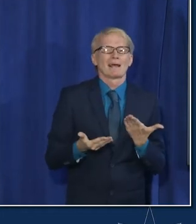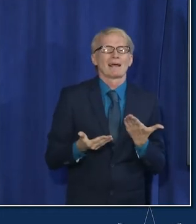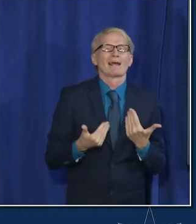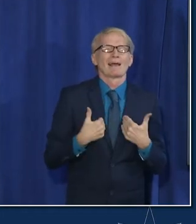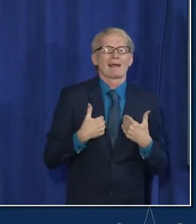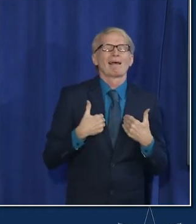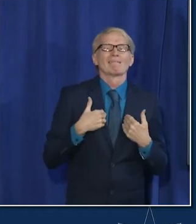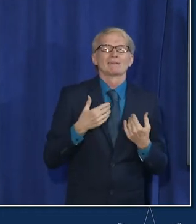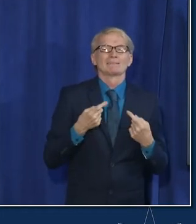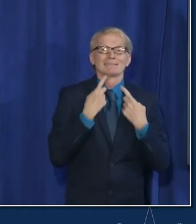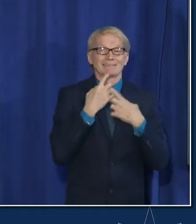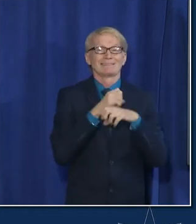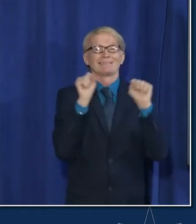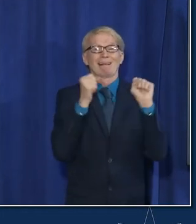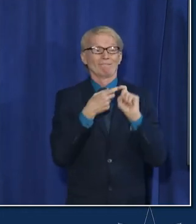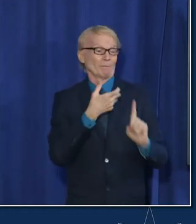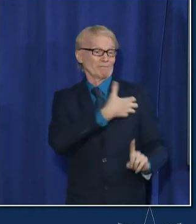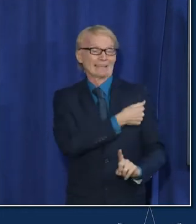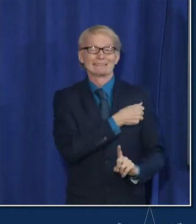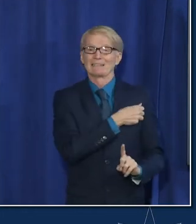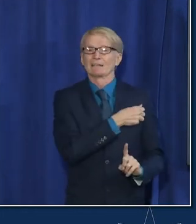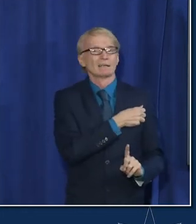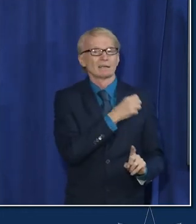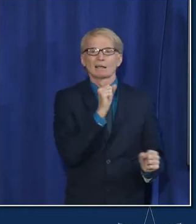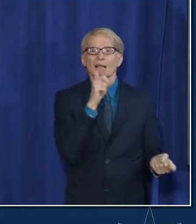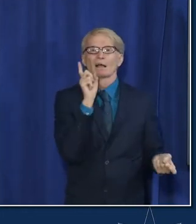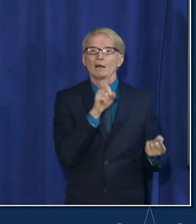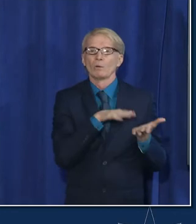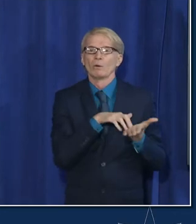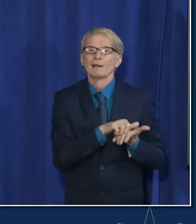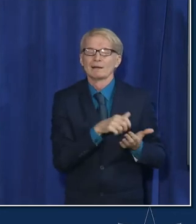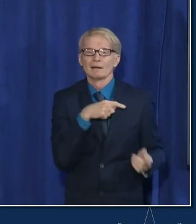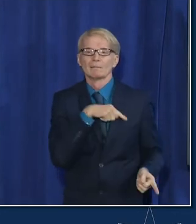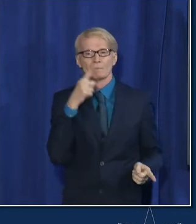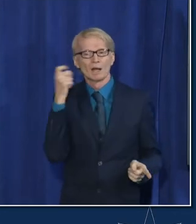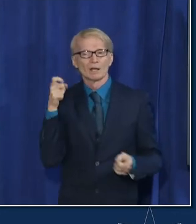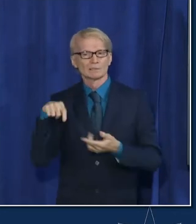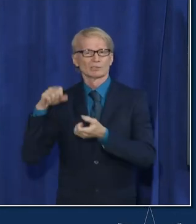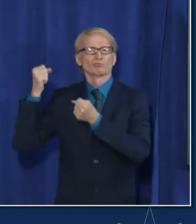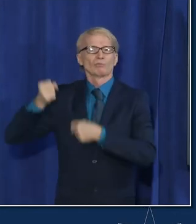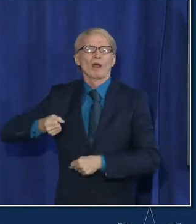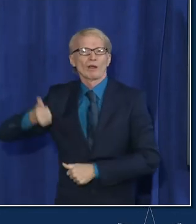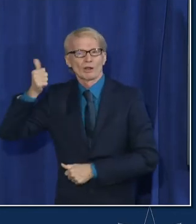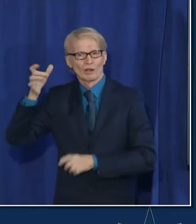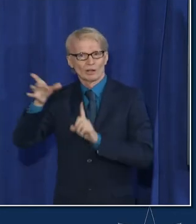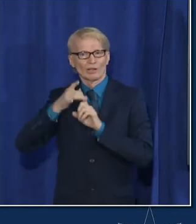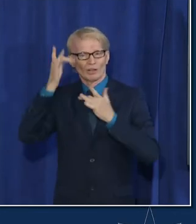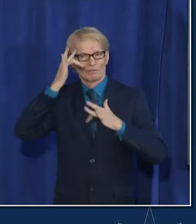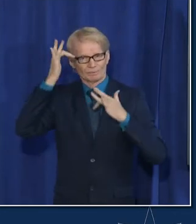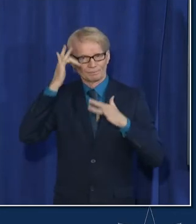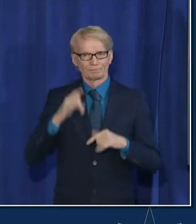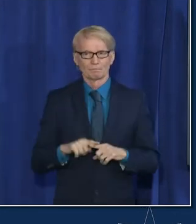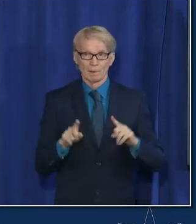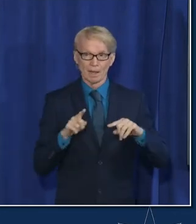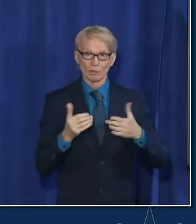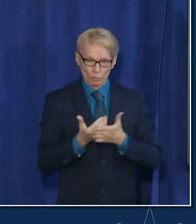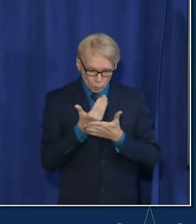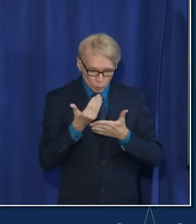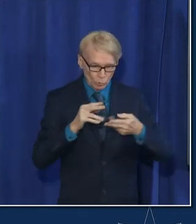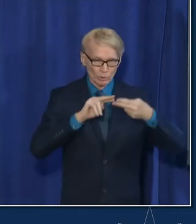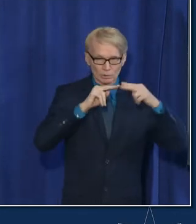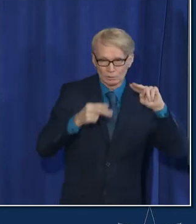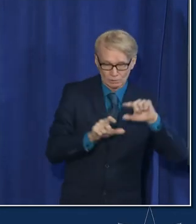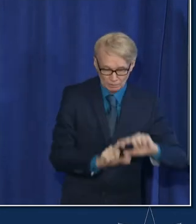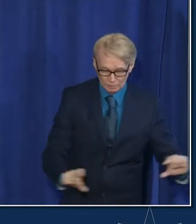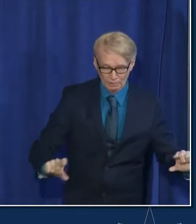that protection at least from the vaccines but we're still learning and then all those ones on the bottom are some new new mutations that we've not